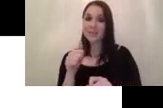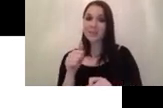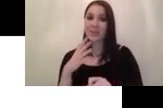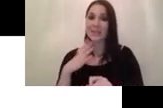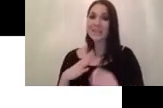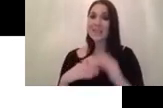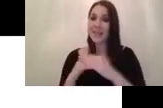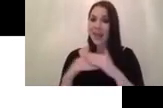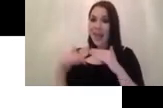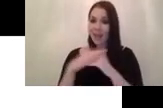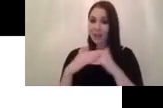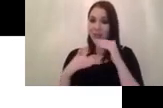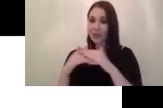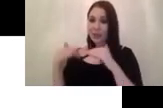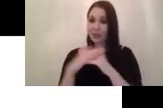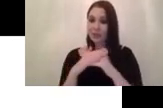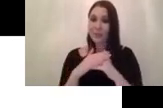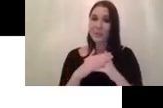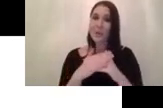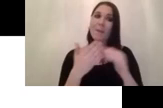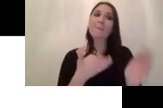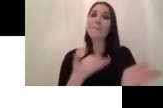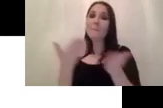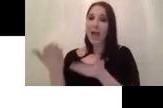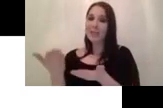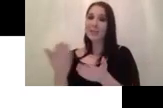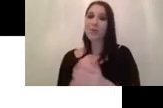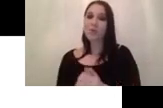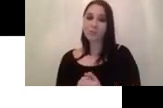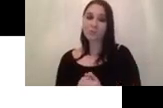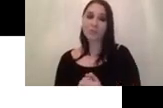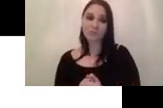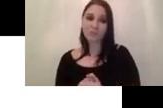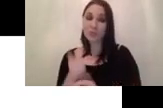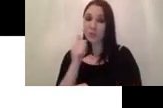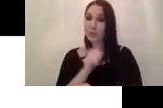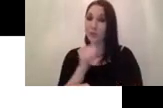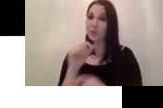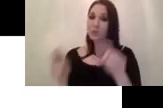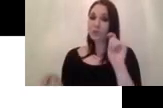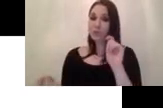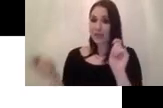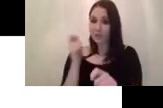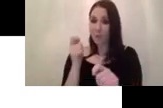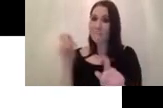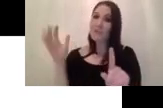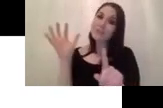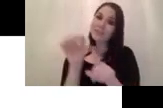to get features and then you can pass the features to the transformer to use the transformer attention to do the detection